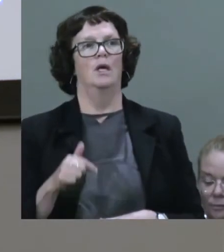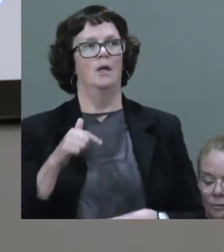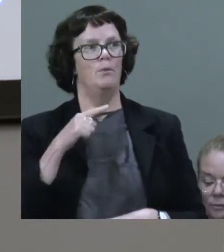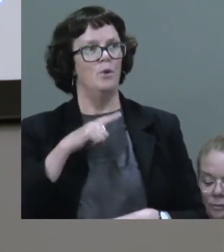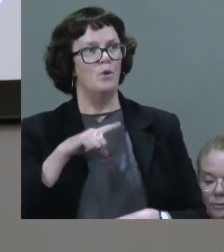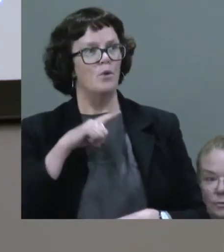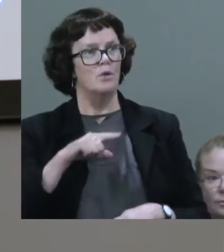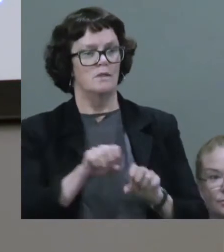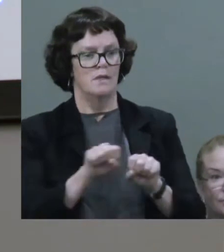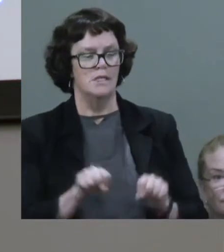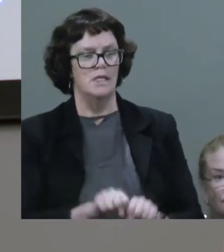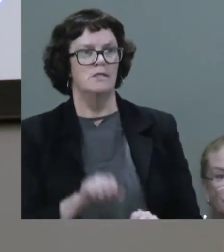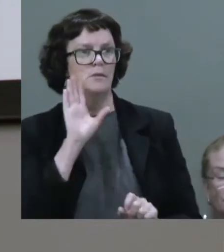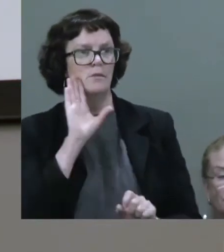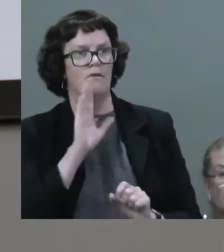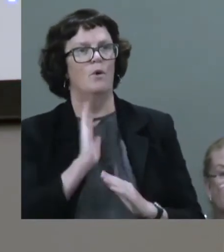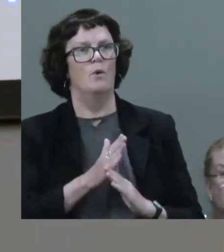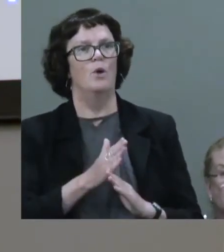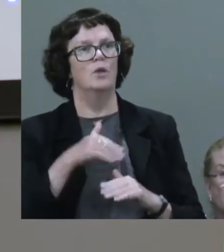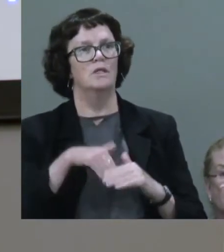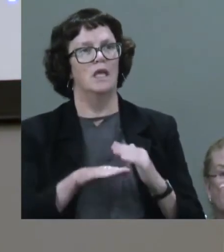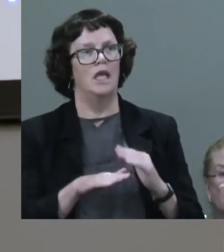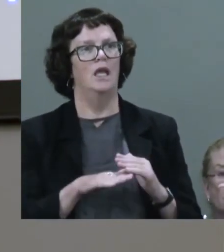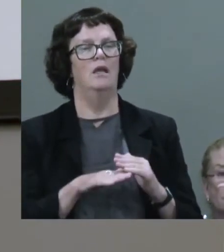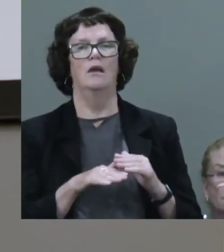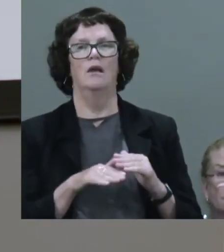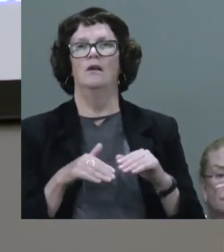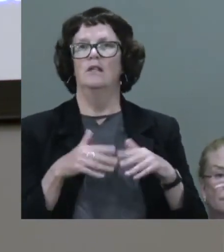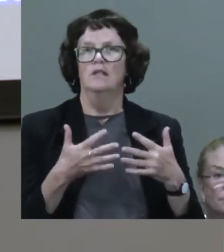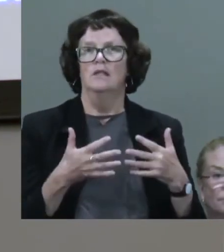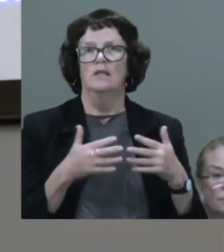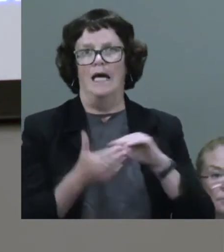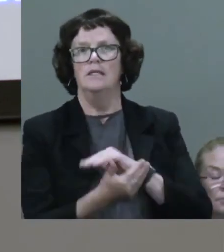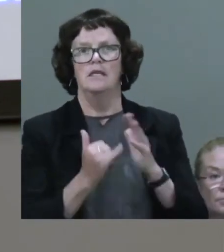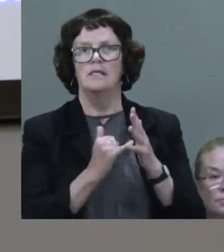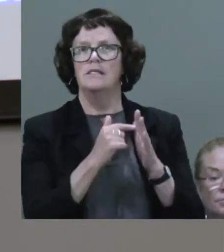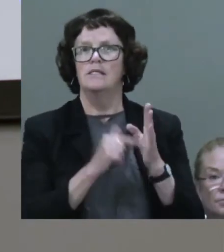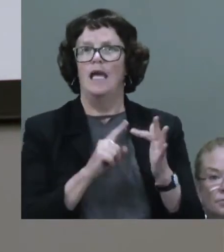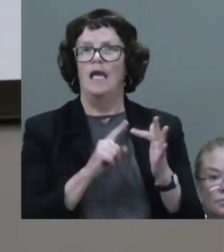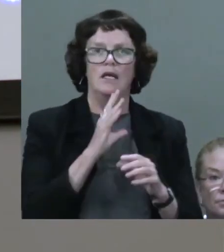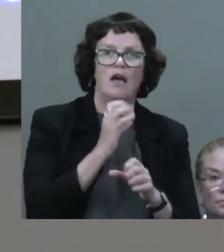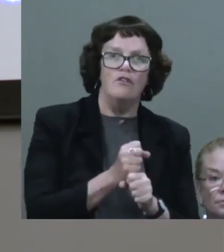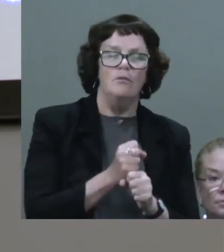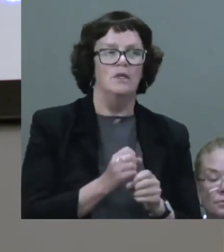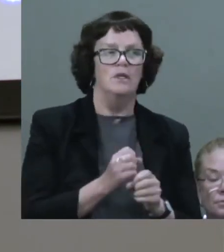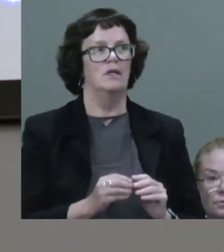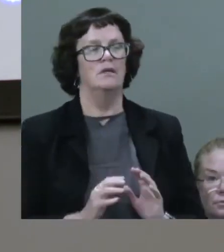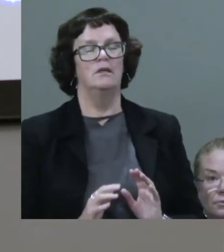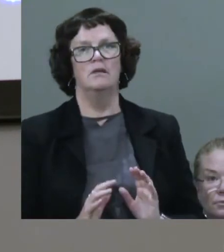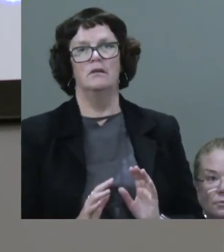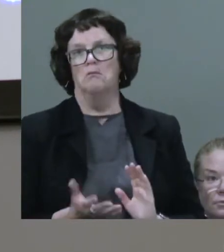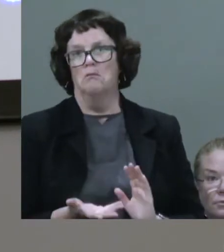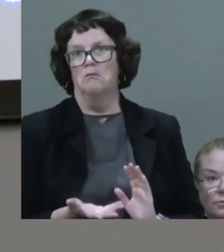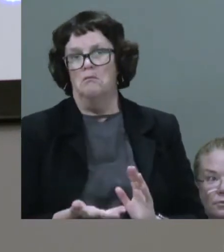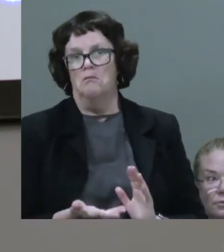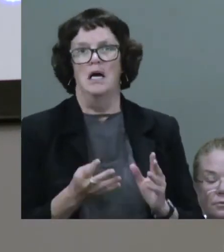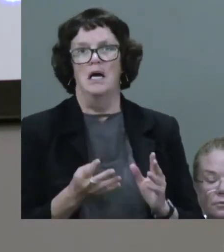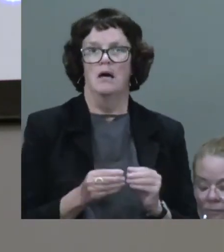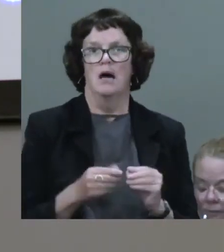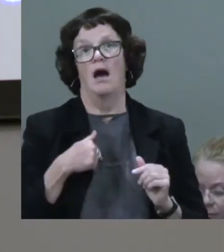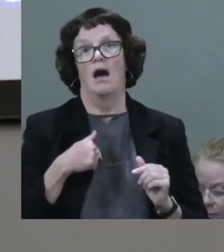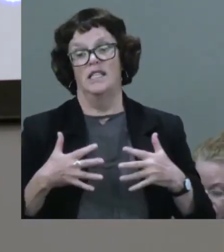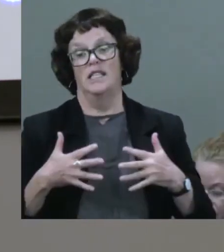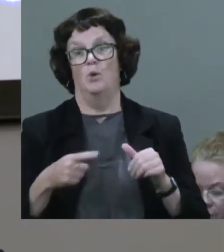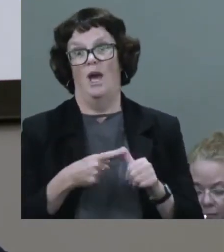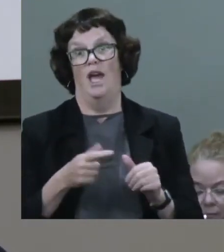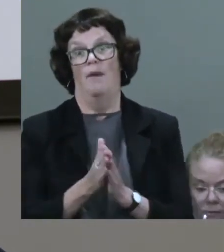systems we worked in, and because of some of the parochial proclivities of the states we live in, coming from WA, I can tell